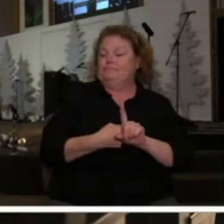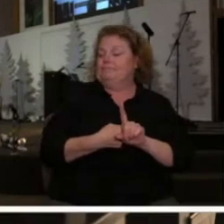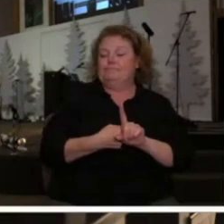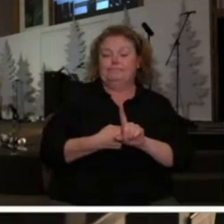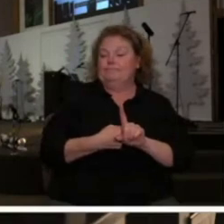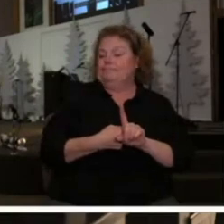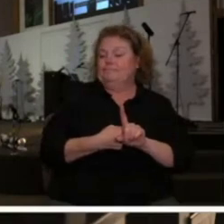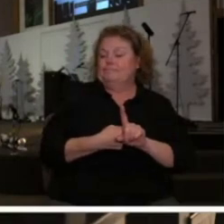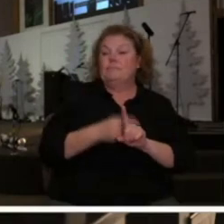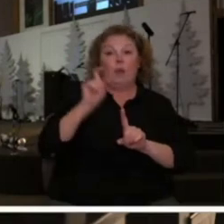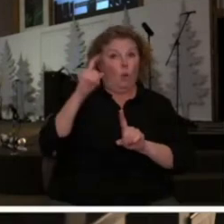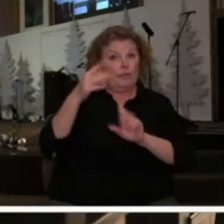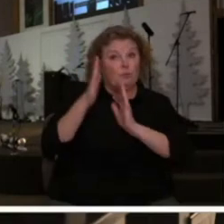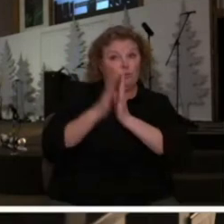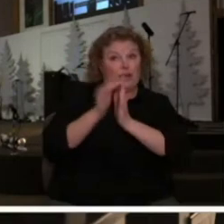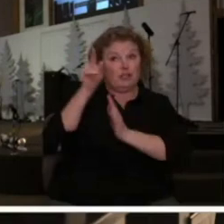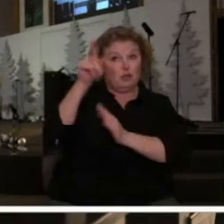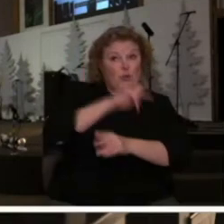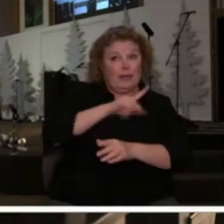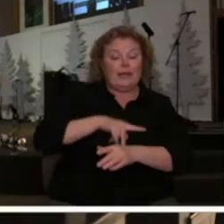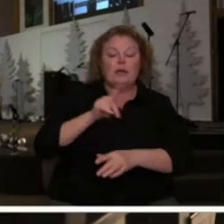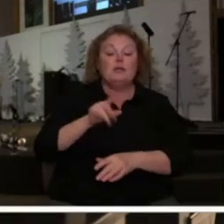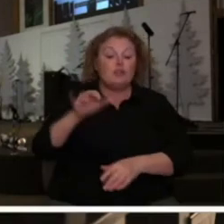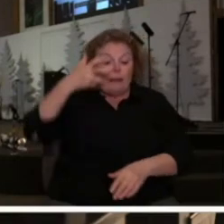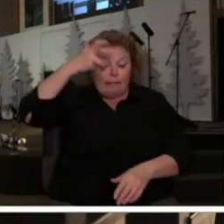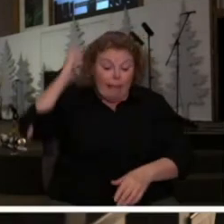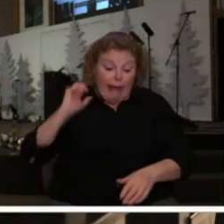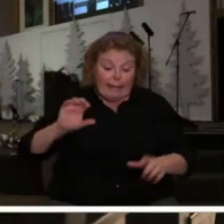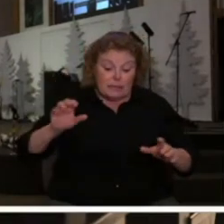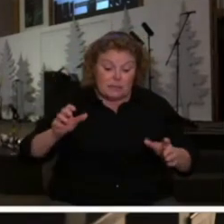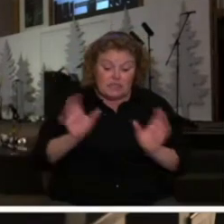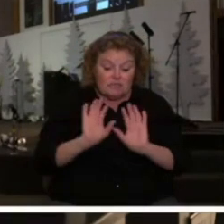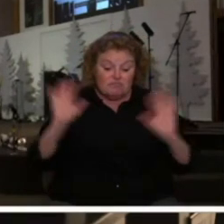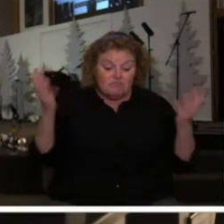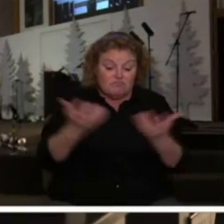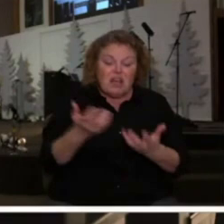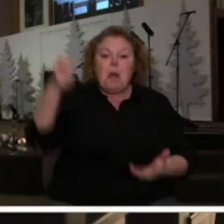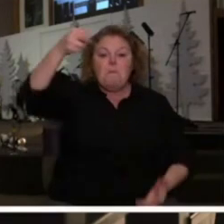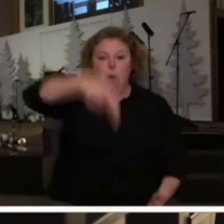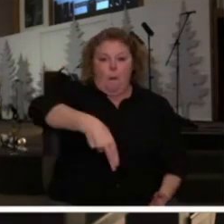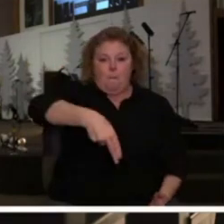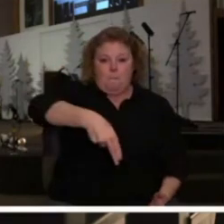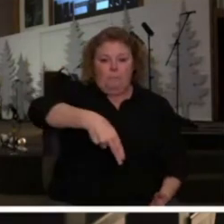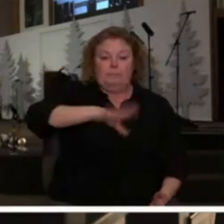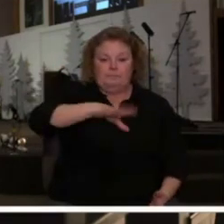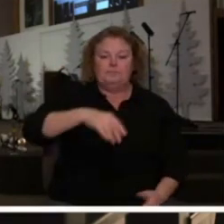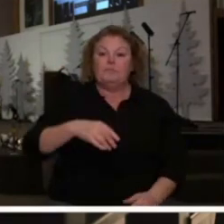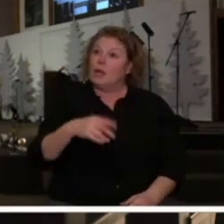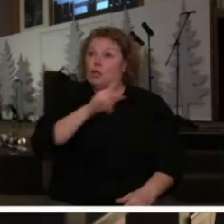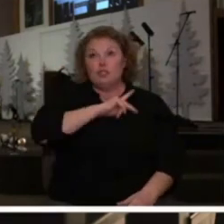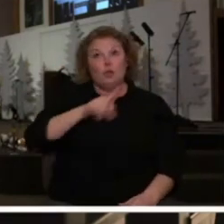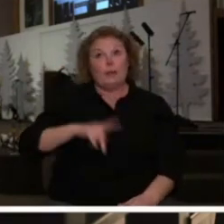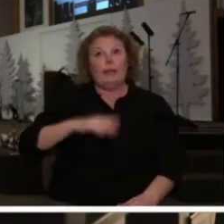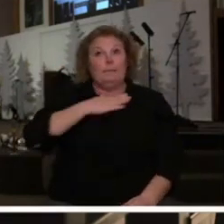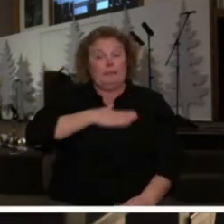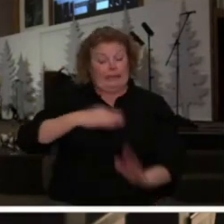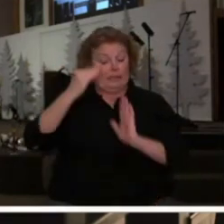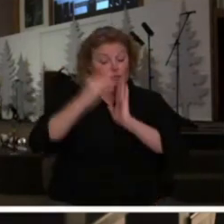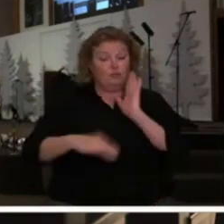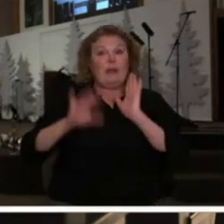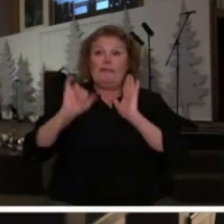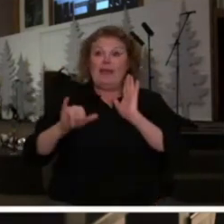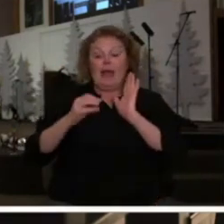oh king shall be thrown into the lion's den now oh king issue the decree and put it in writing so that it cannot be altered